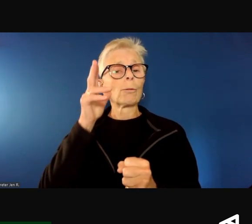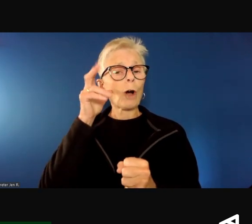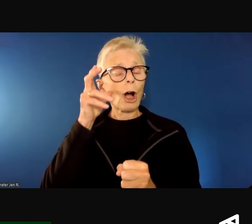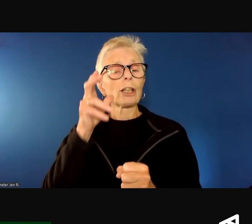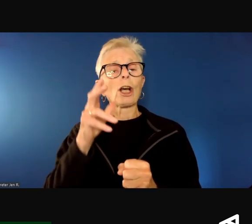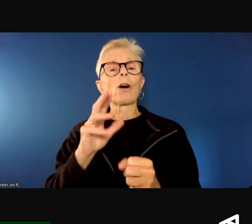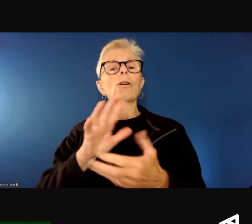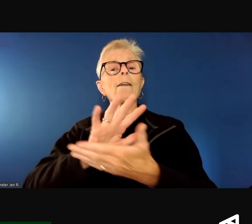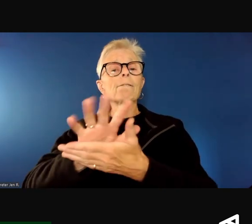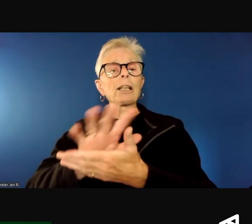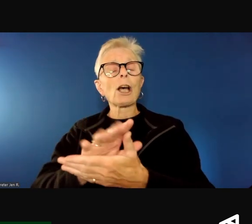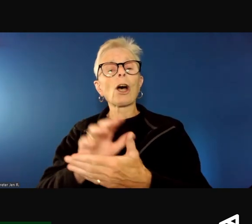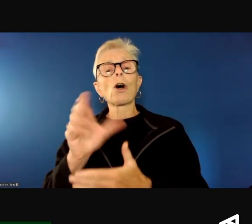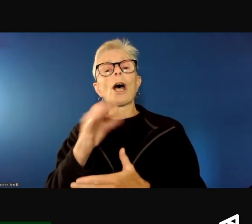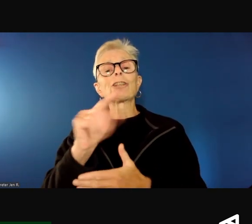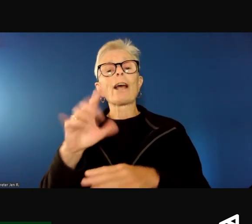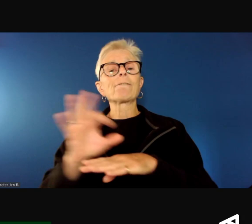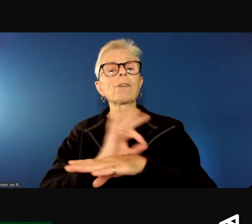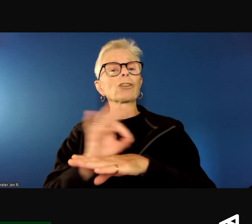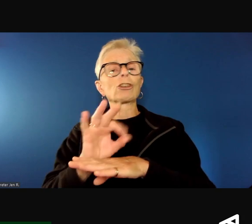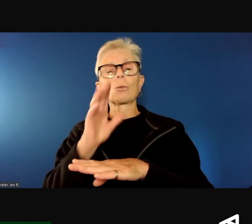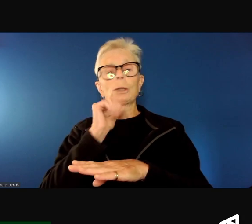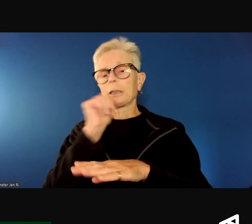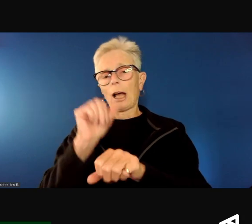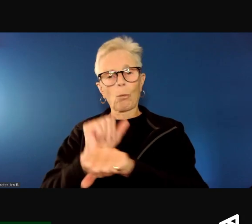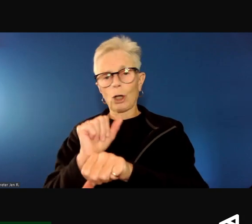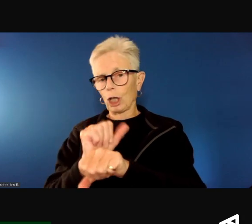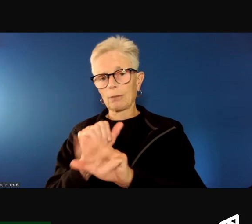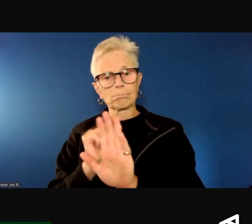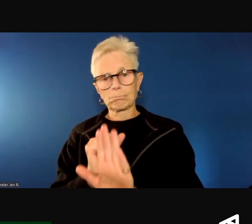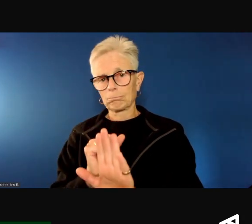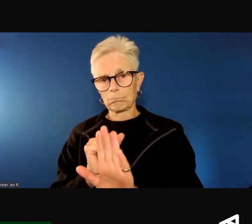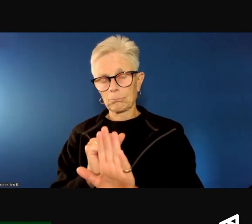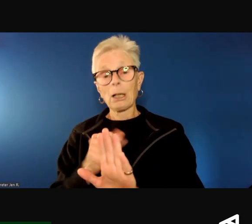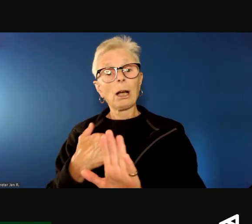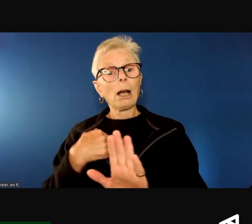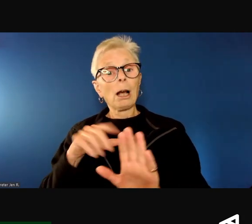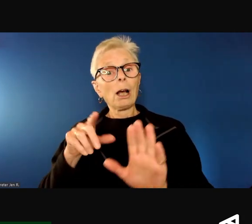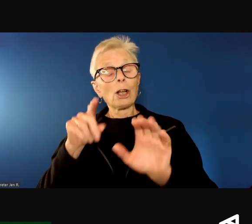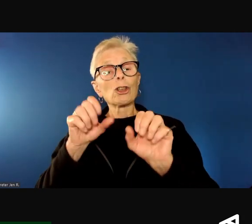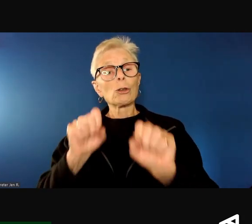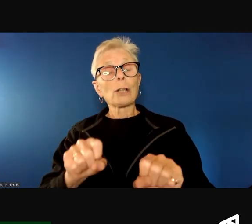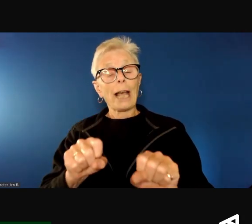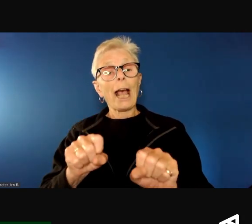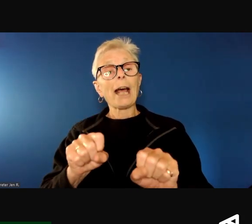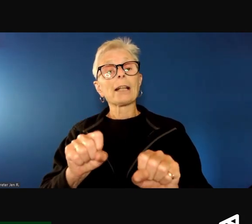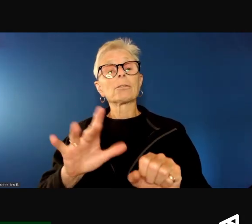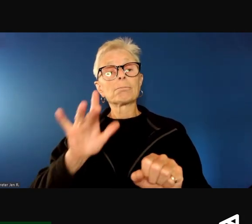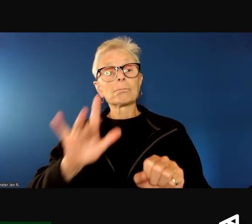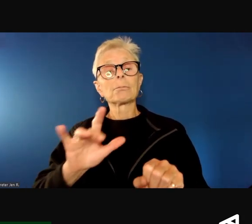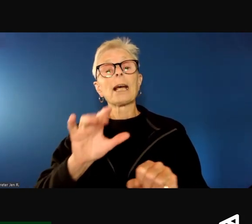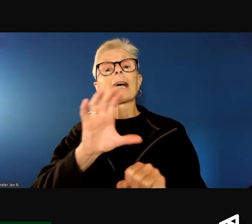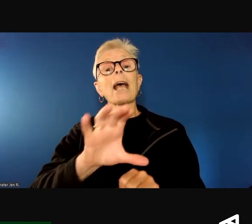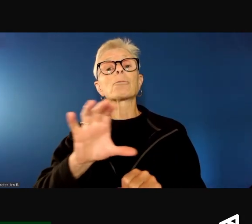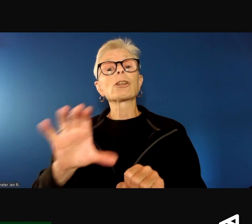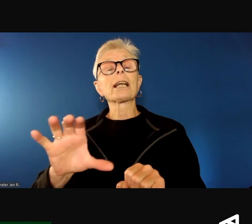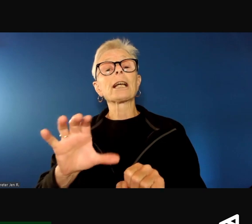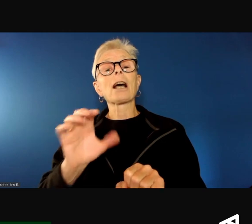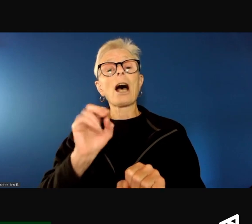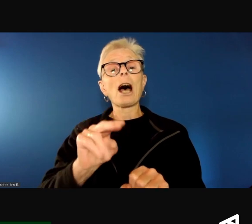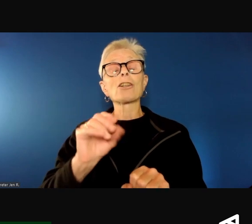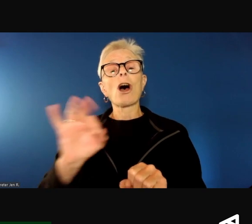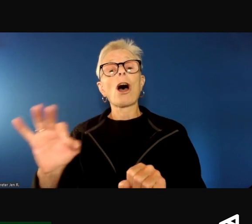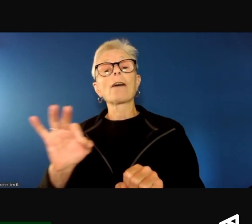and chat functions will not be available. You can turn captioning on and off on your Zoom